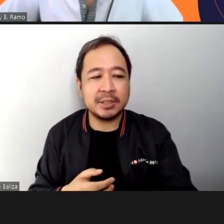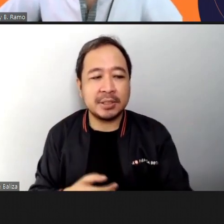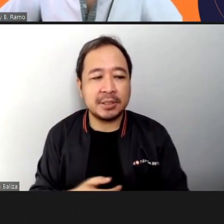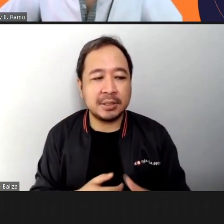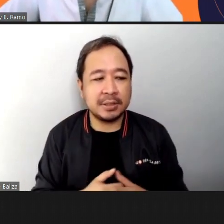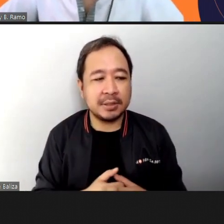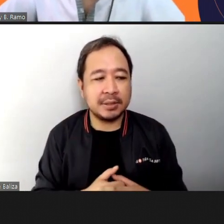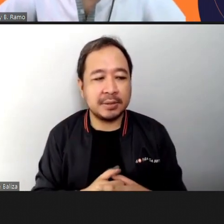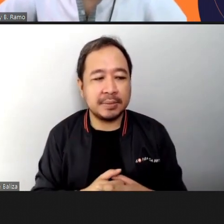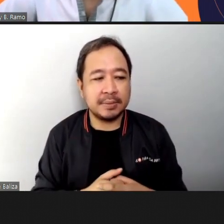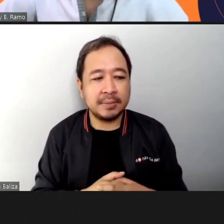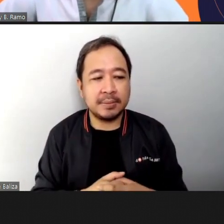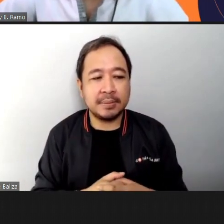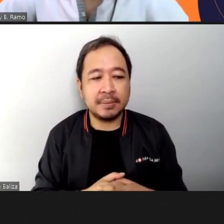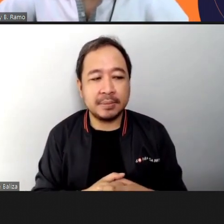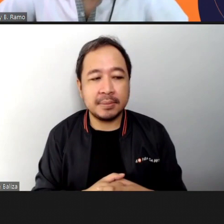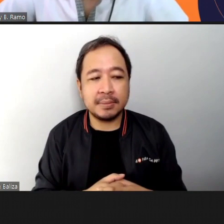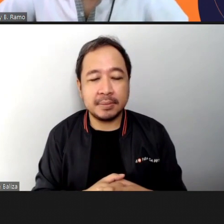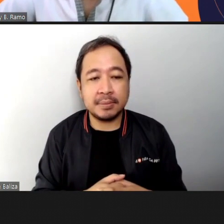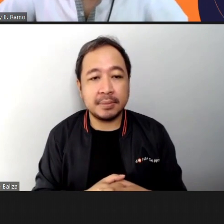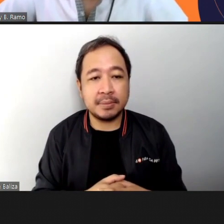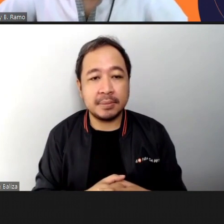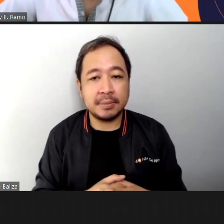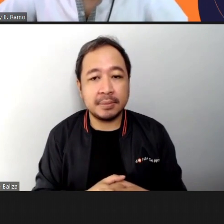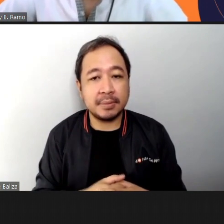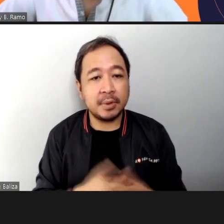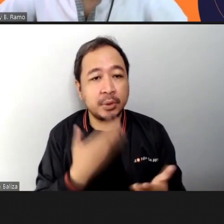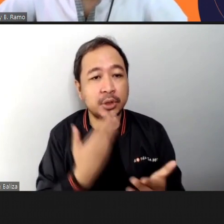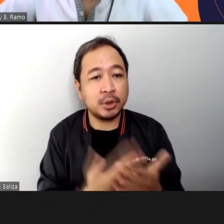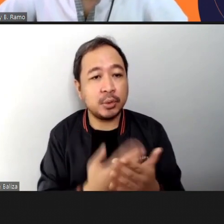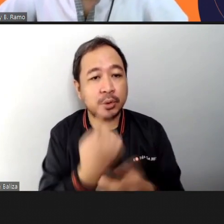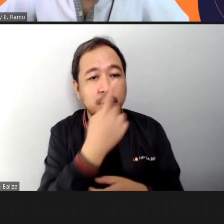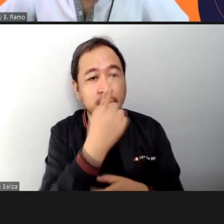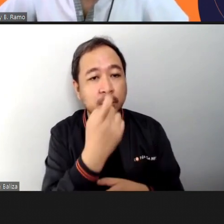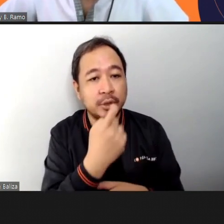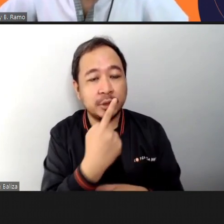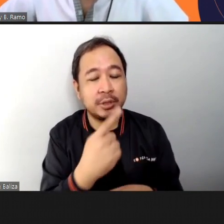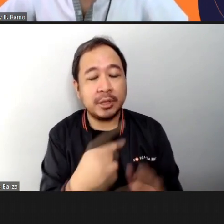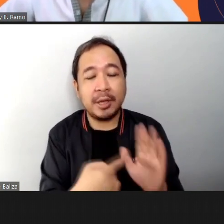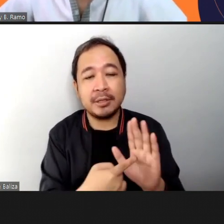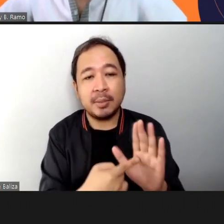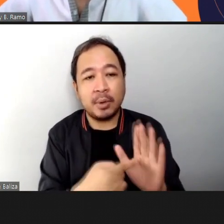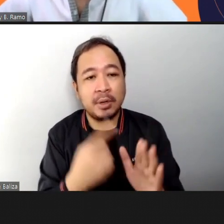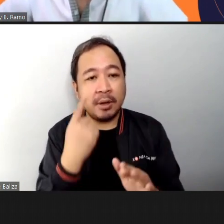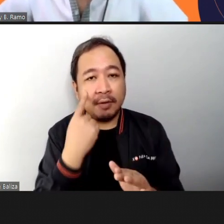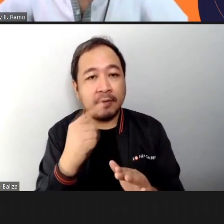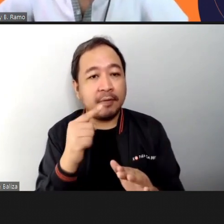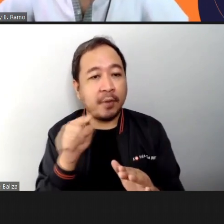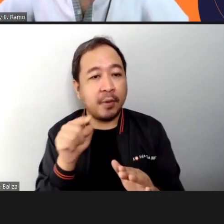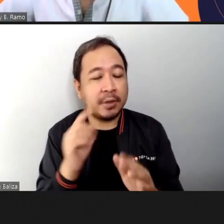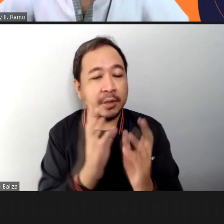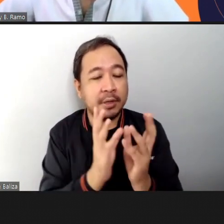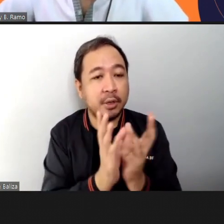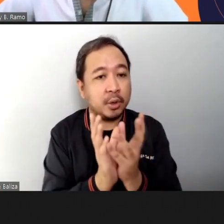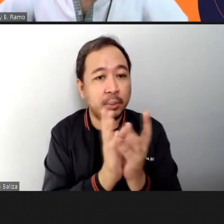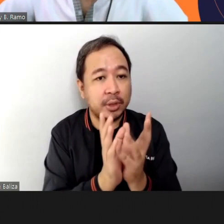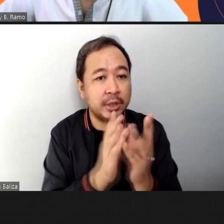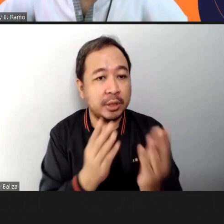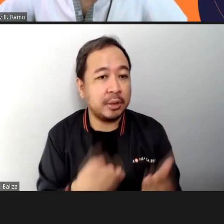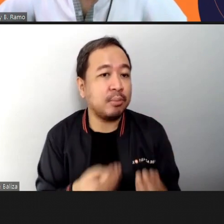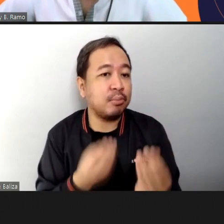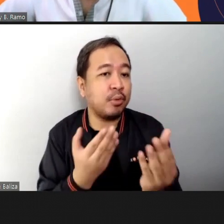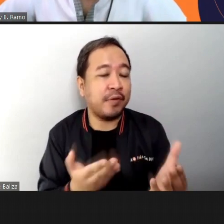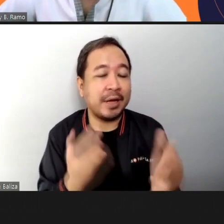that's a good question I think for example in the community we would prescribe aerobics or even